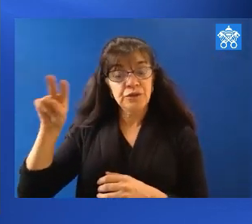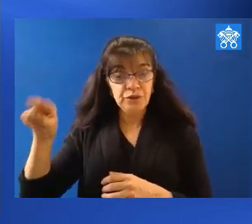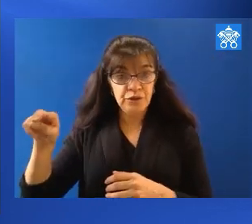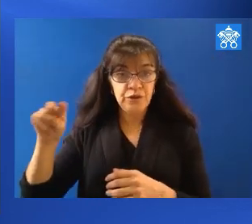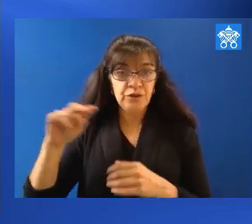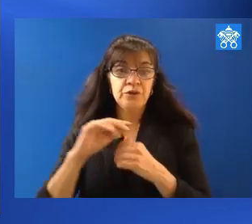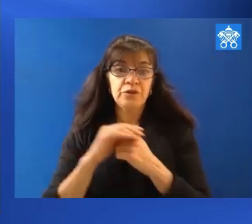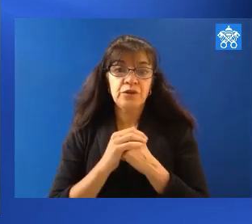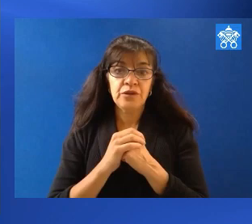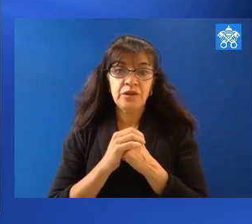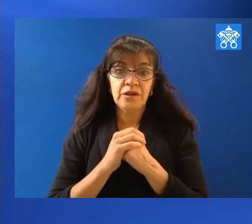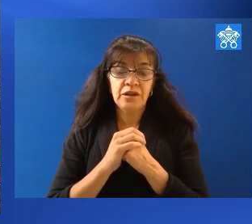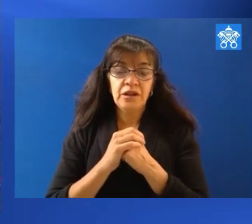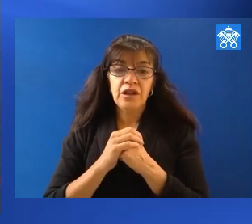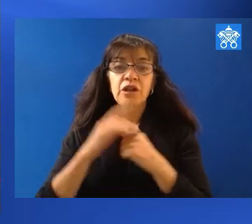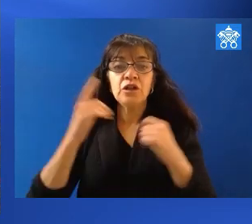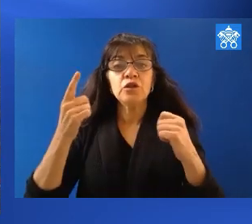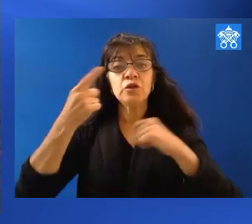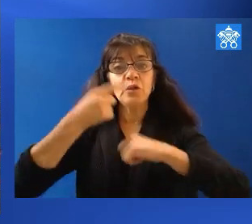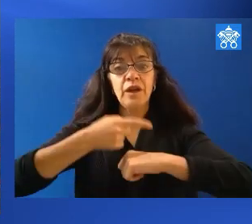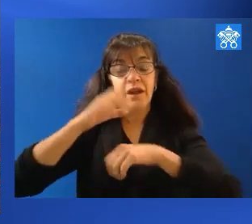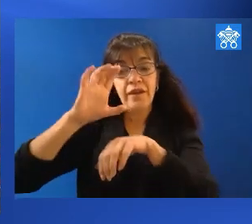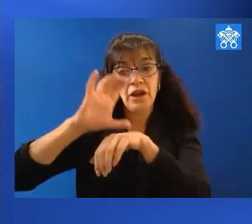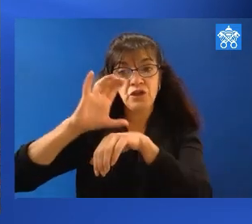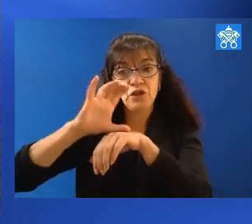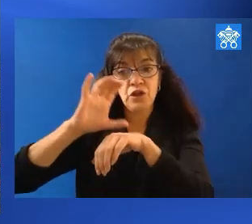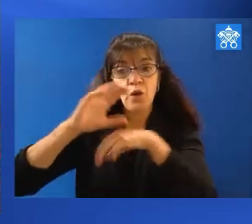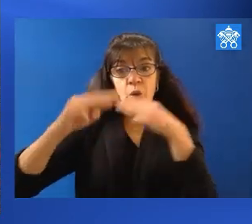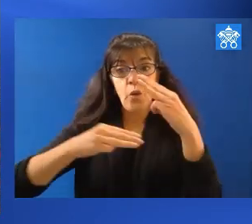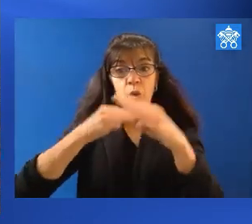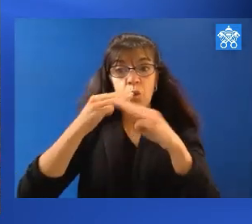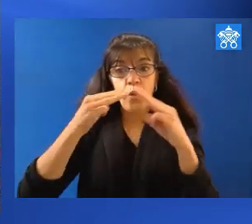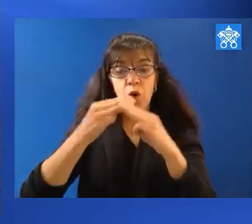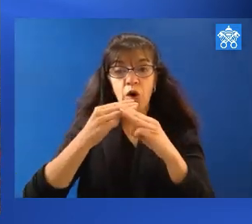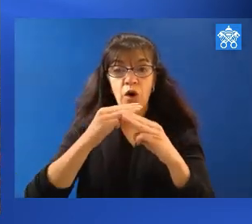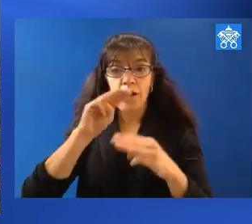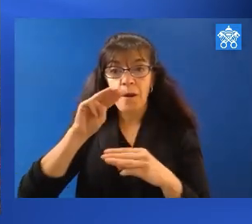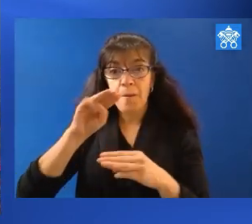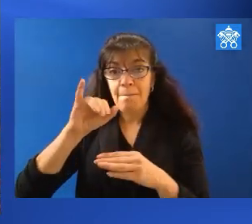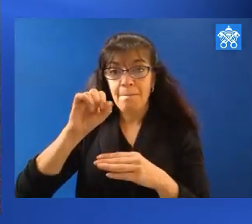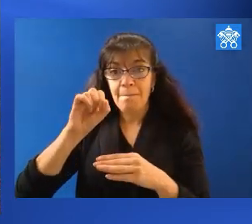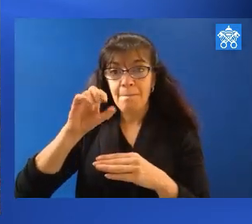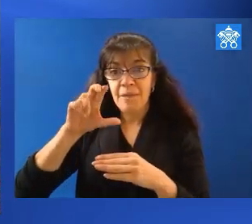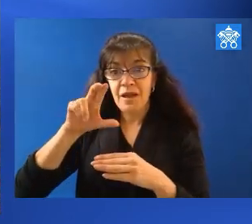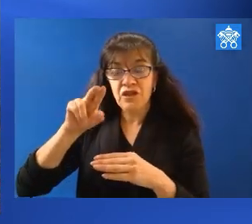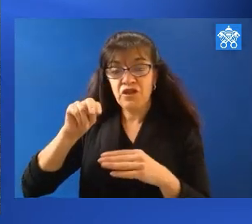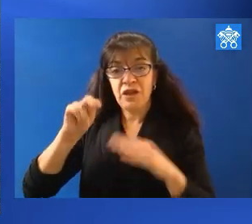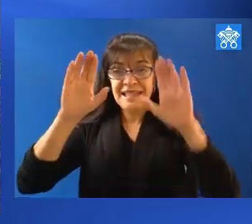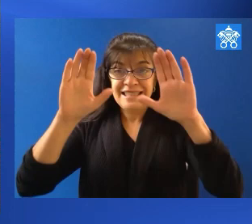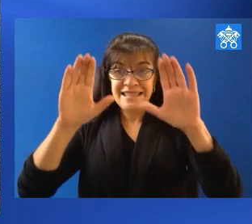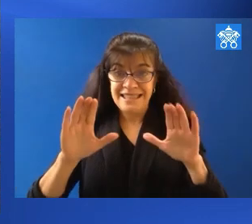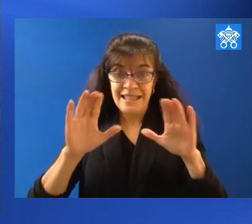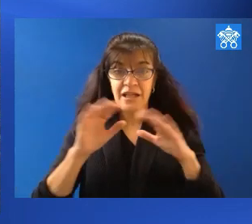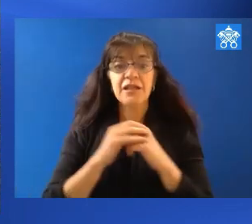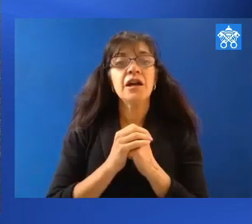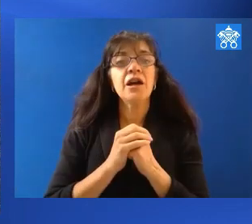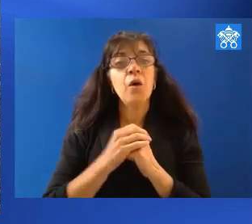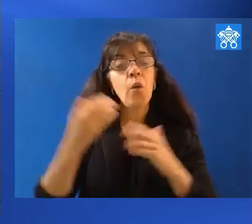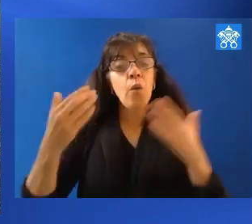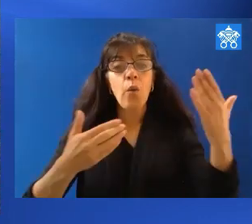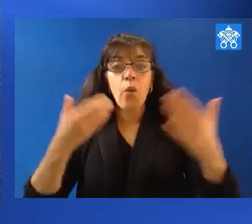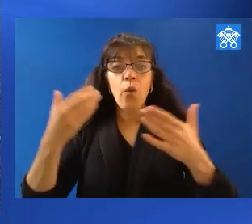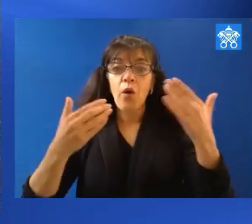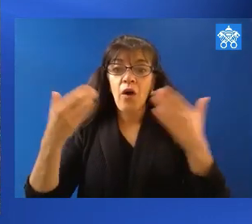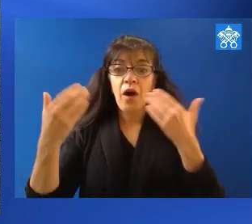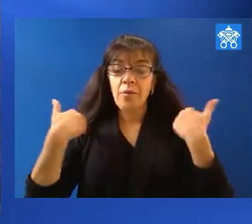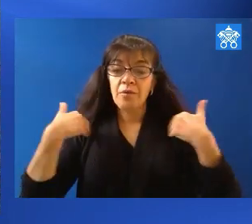In the church liturgical calendar, we celebrate today World Mission Sunday. Welcome to the broadcast of the recitation